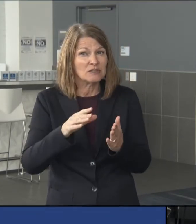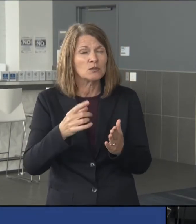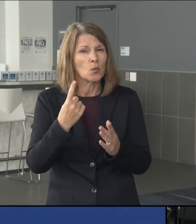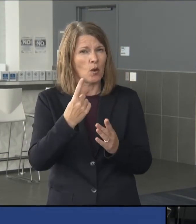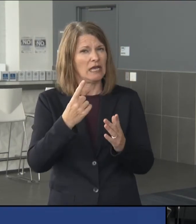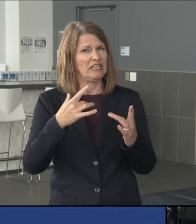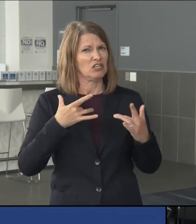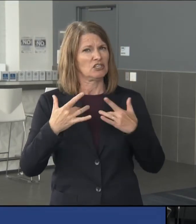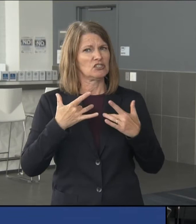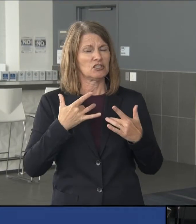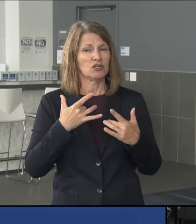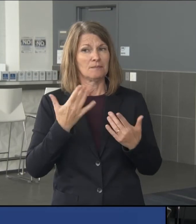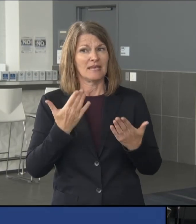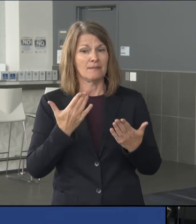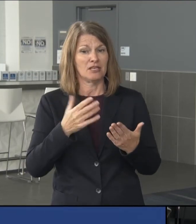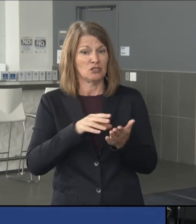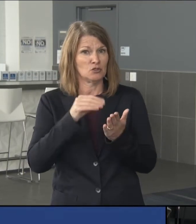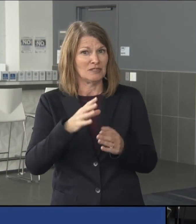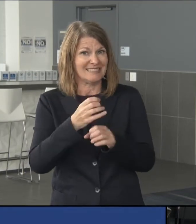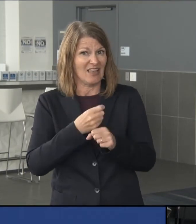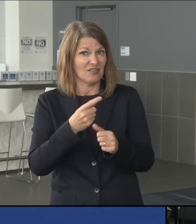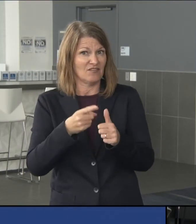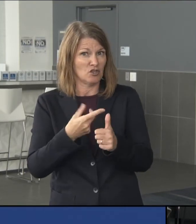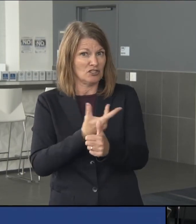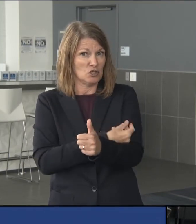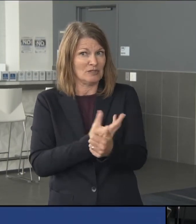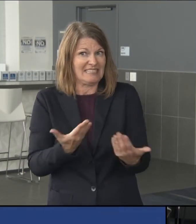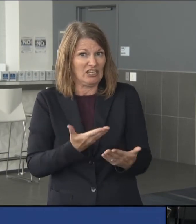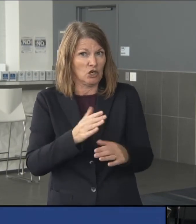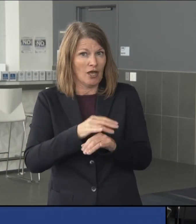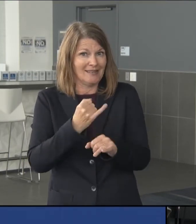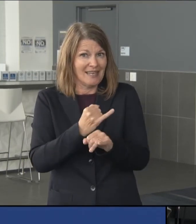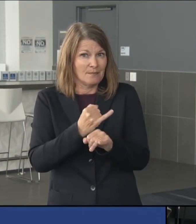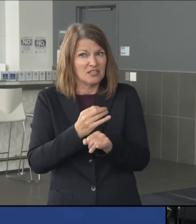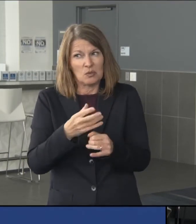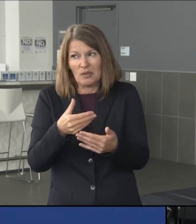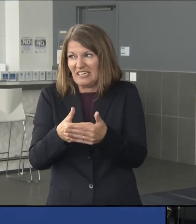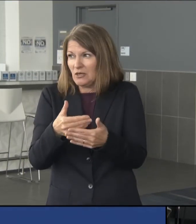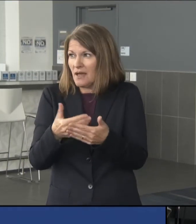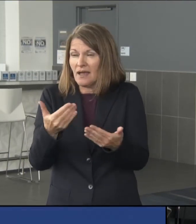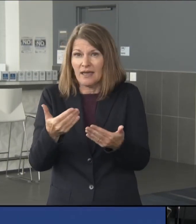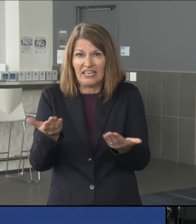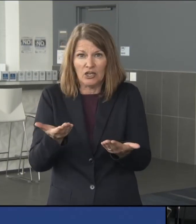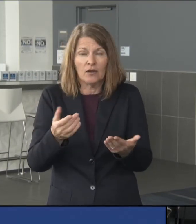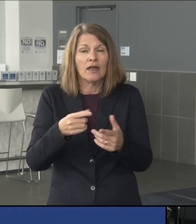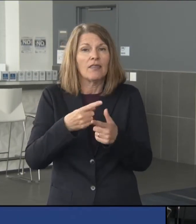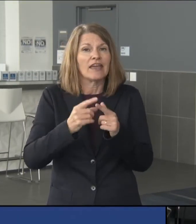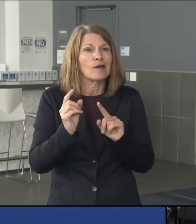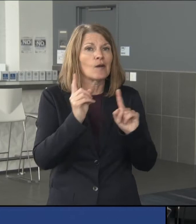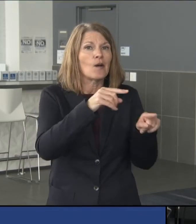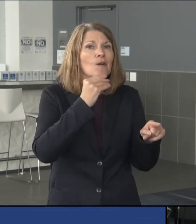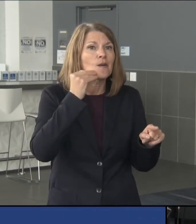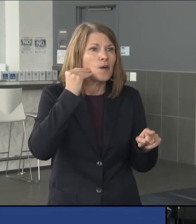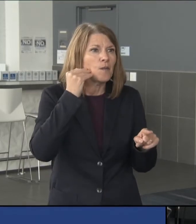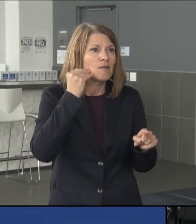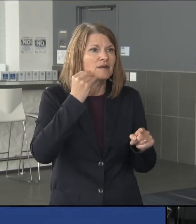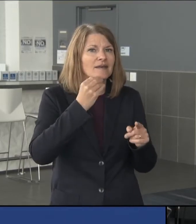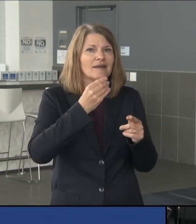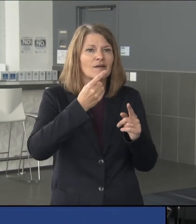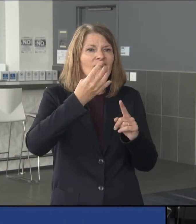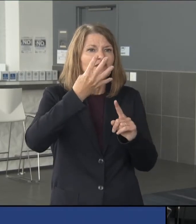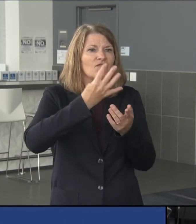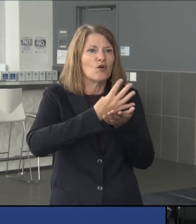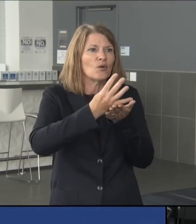students get their first dose on campus or near the campus, and they go home. And four weeks later, they're in a separate state,